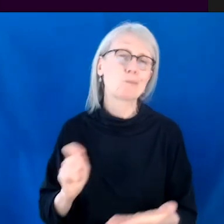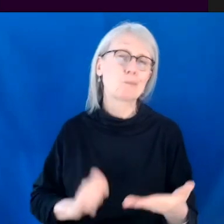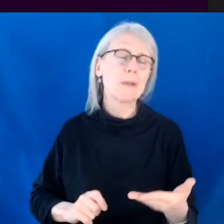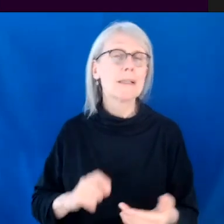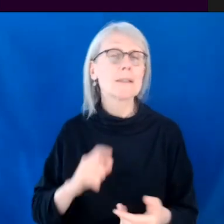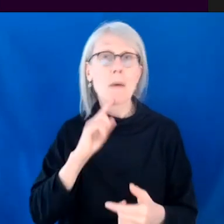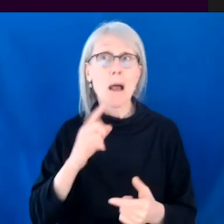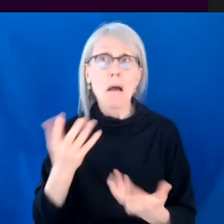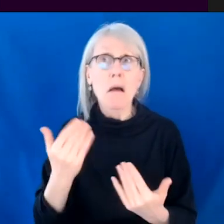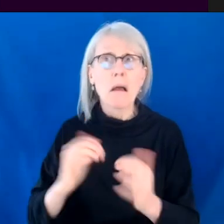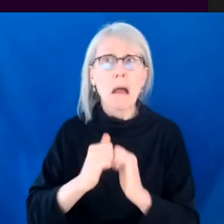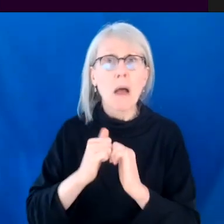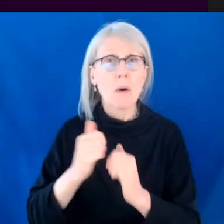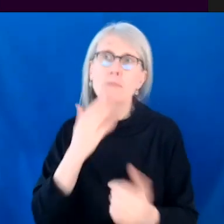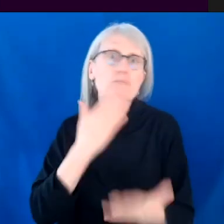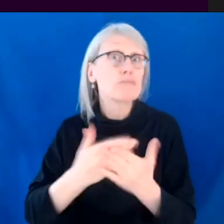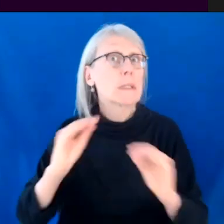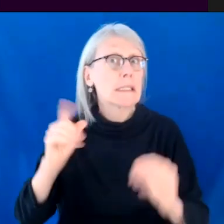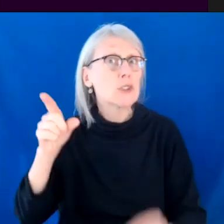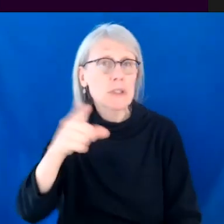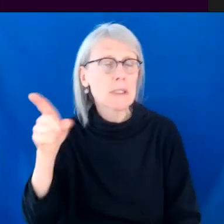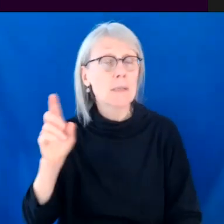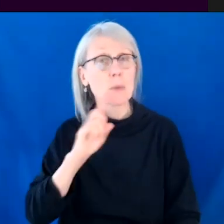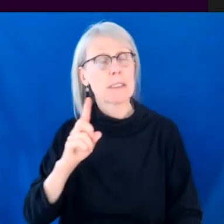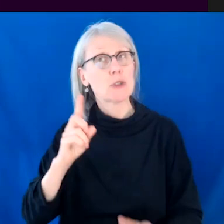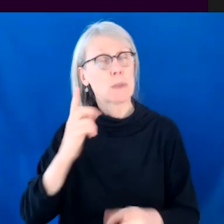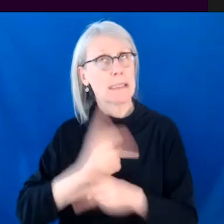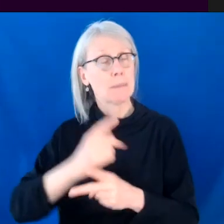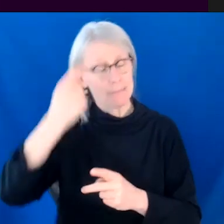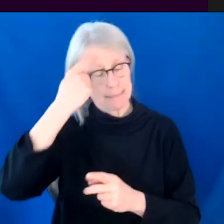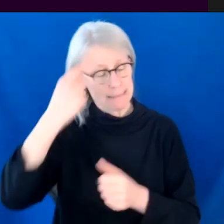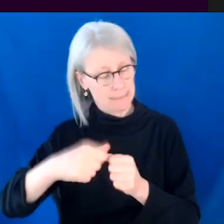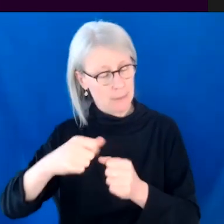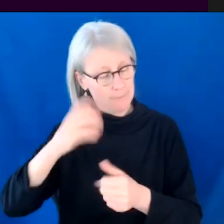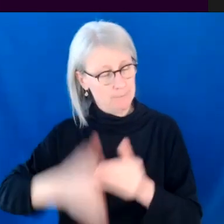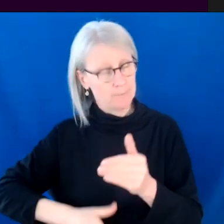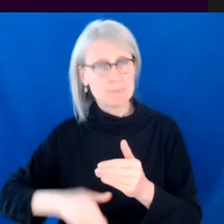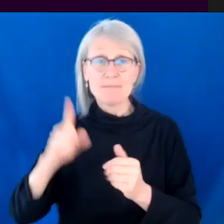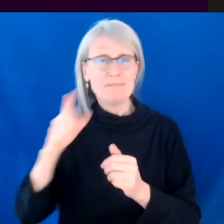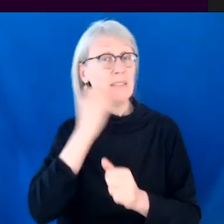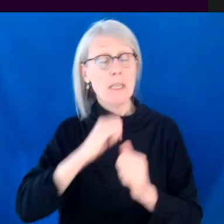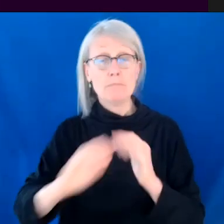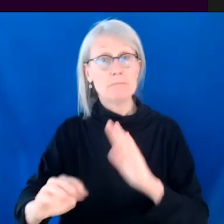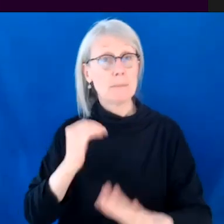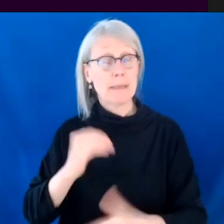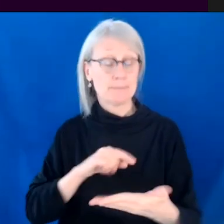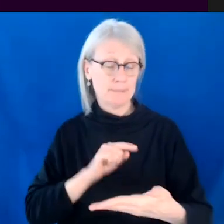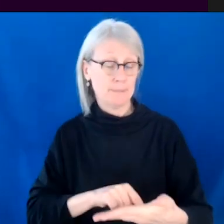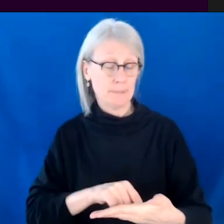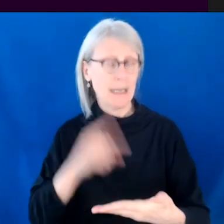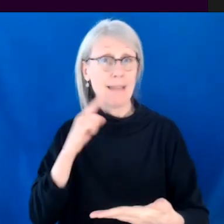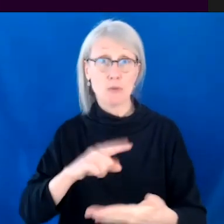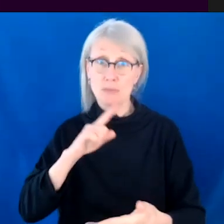instruction, although the instruction was very helpful, but it was for the accountability that every day I was going to get an email that said, you have to work on this. And